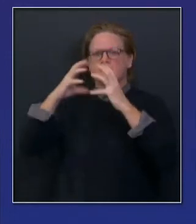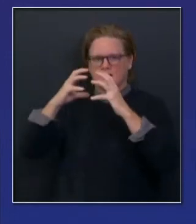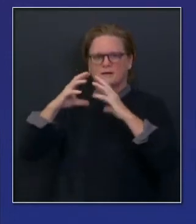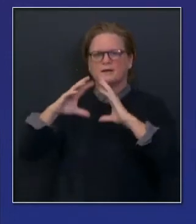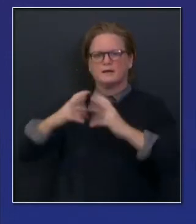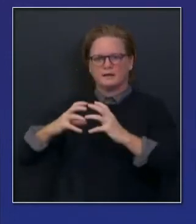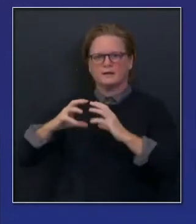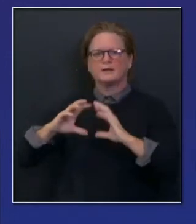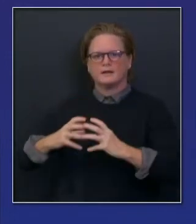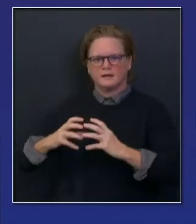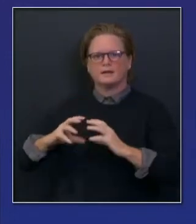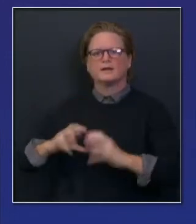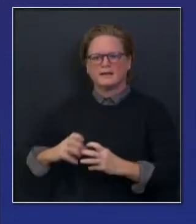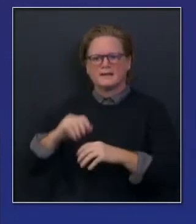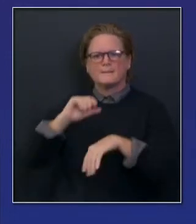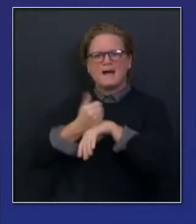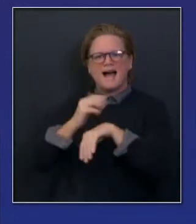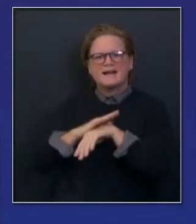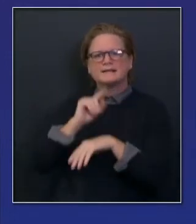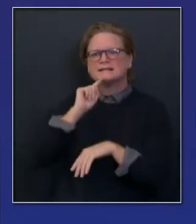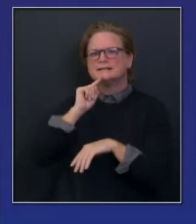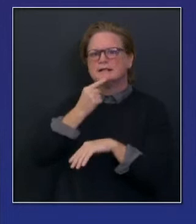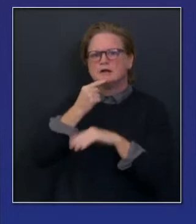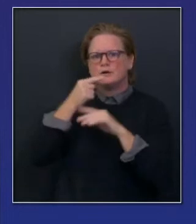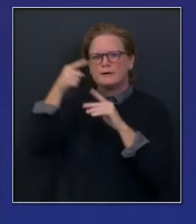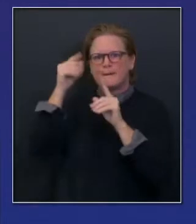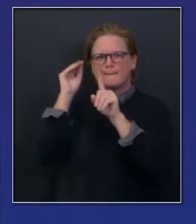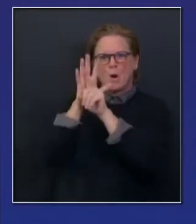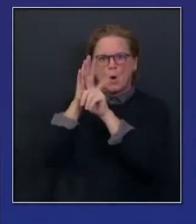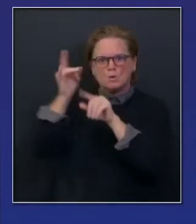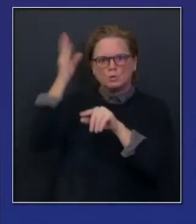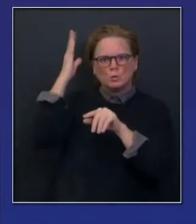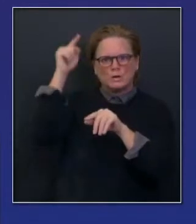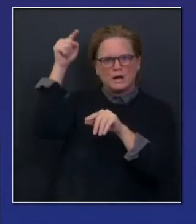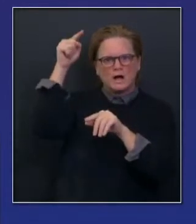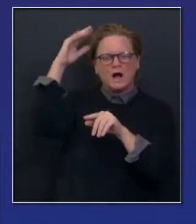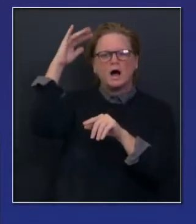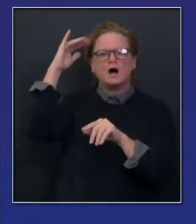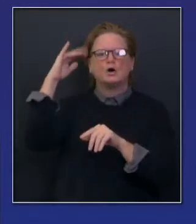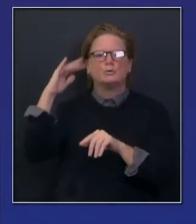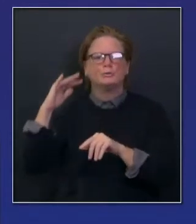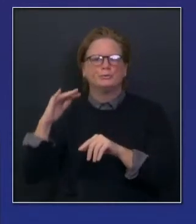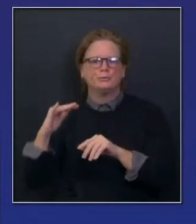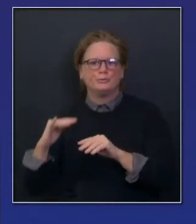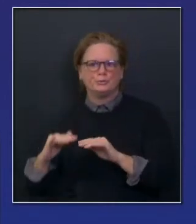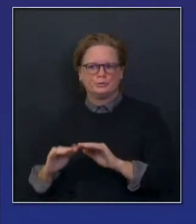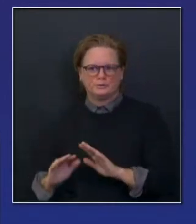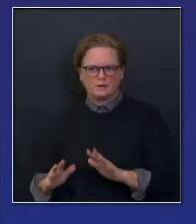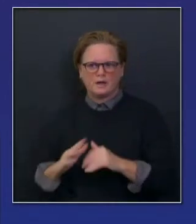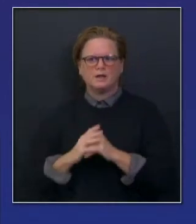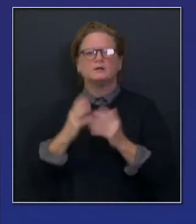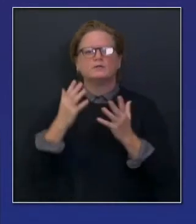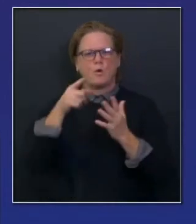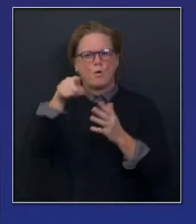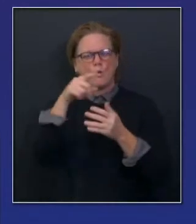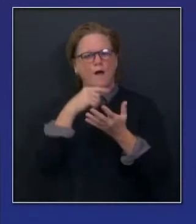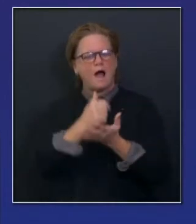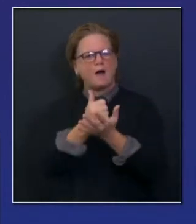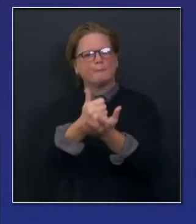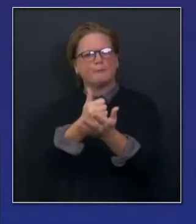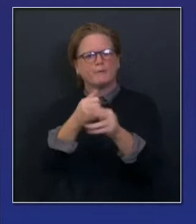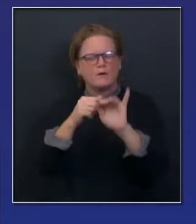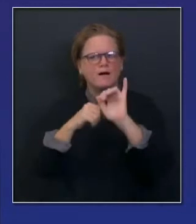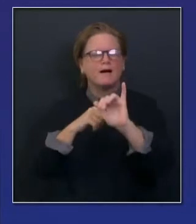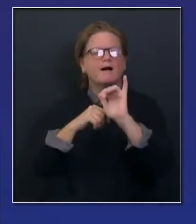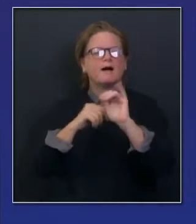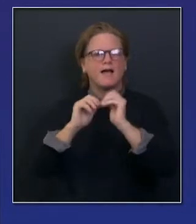nursing facilities, pharmaceutical staff, pharmacy staff, rather, will be critical in that endeavor as well. So